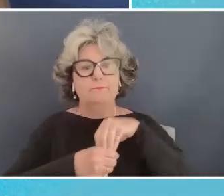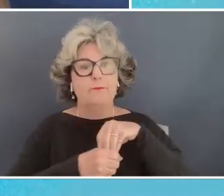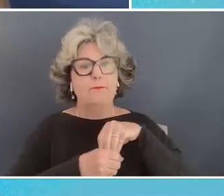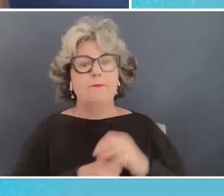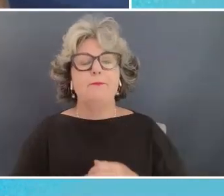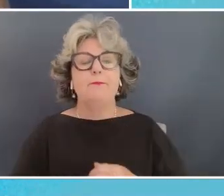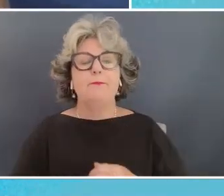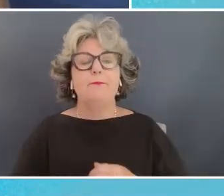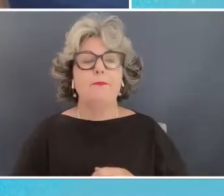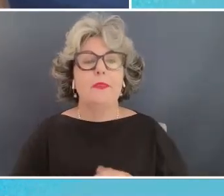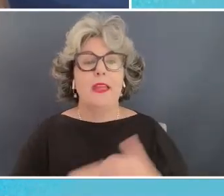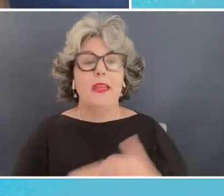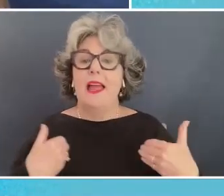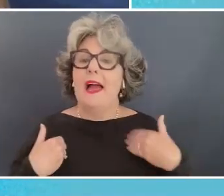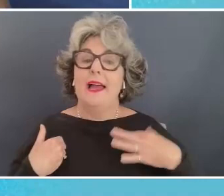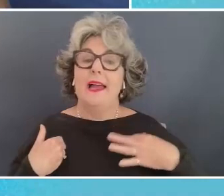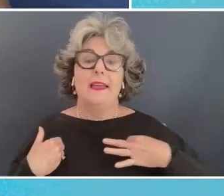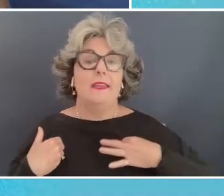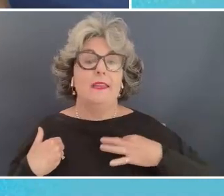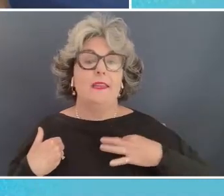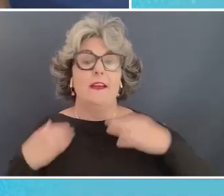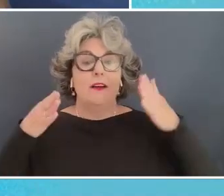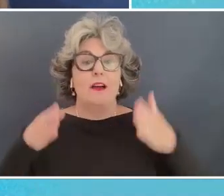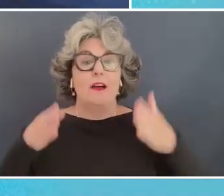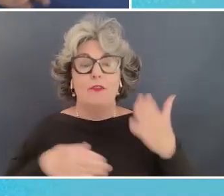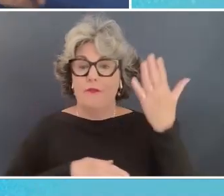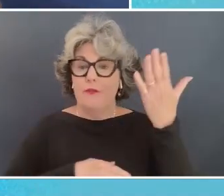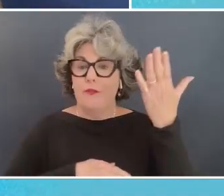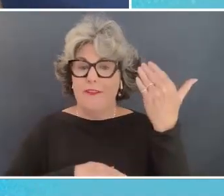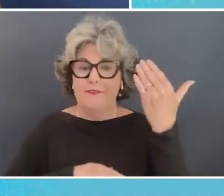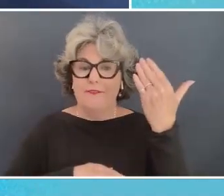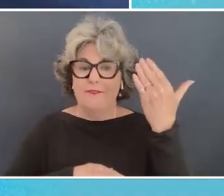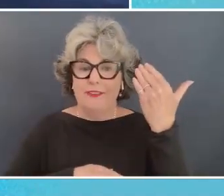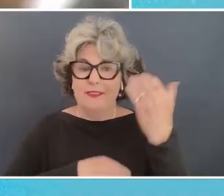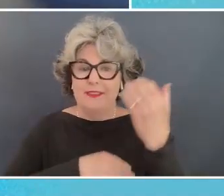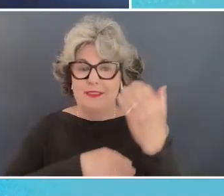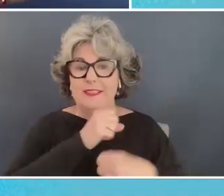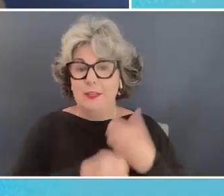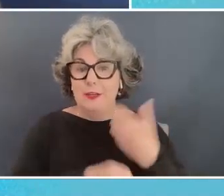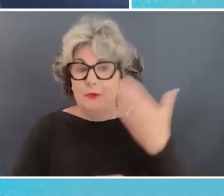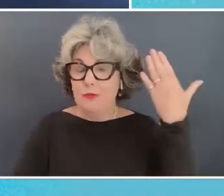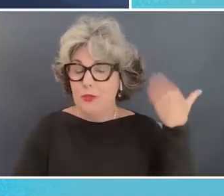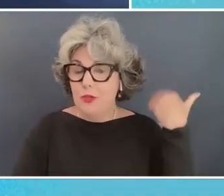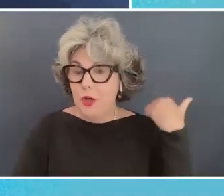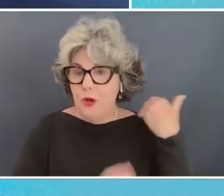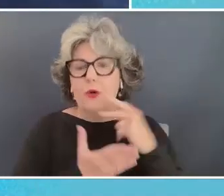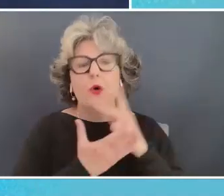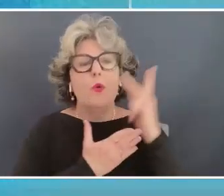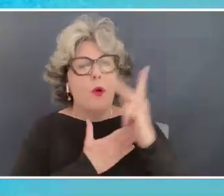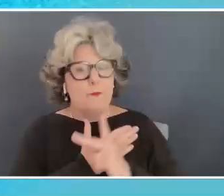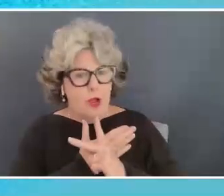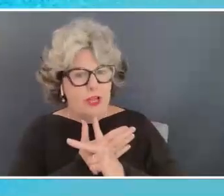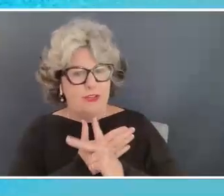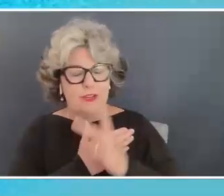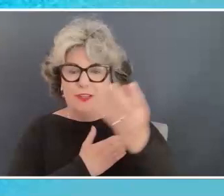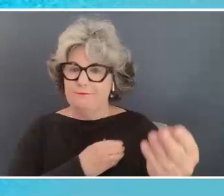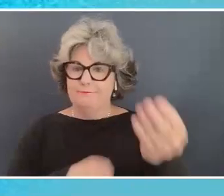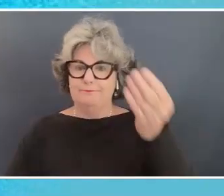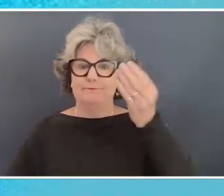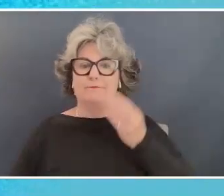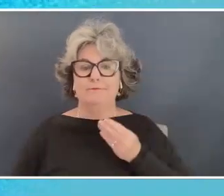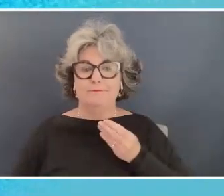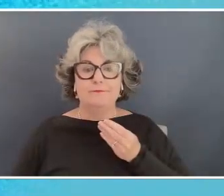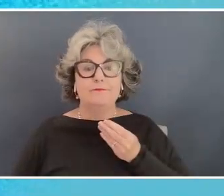volunteer more than 15 years ago one of the projects they they sort of hand you when you're going out to your community